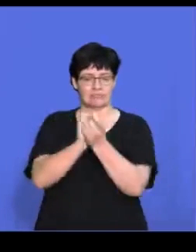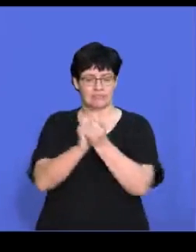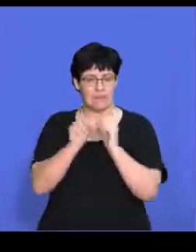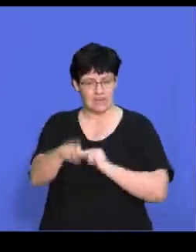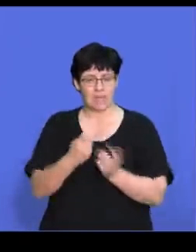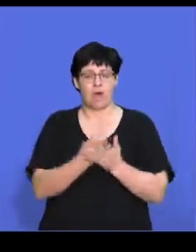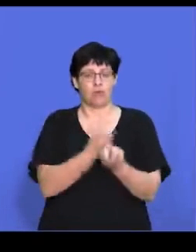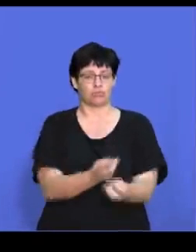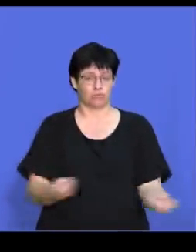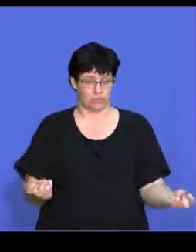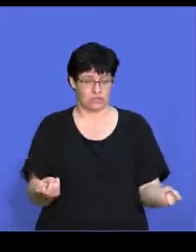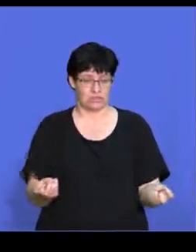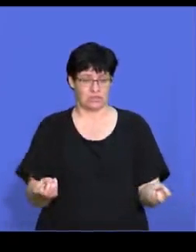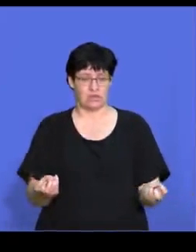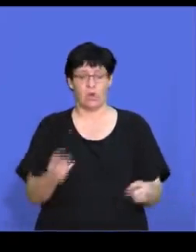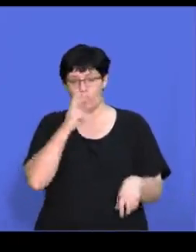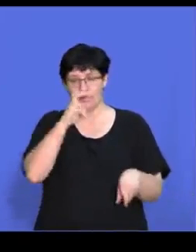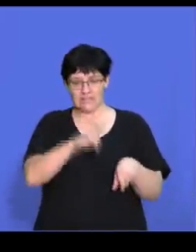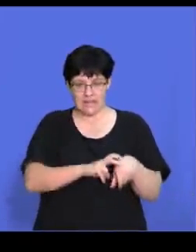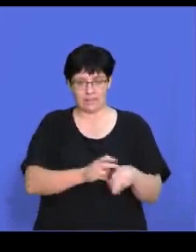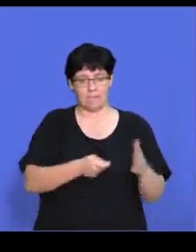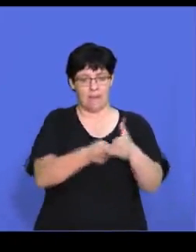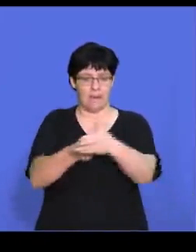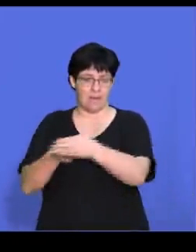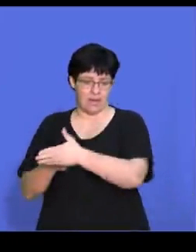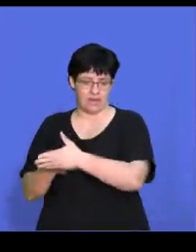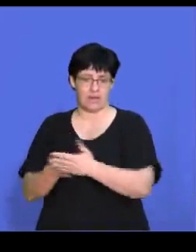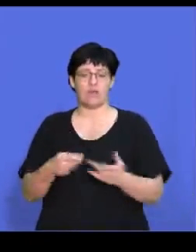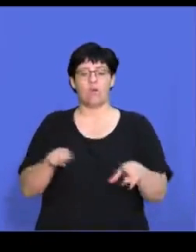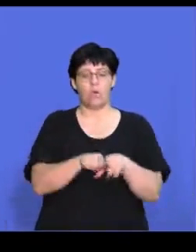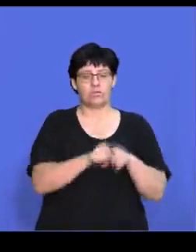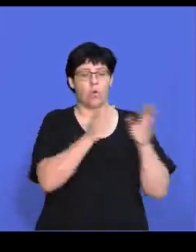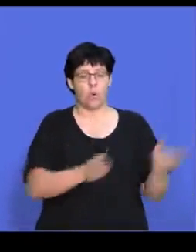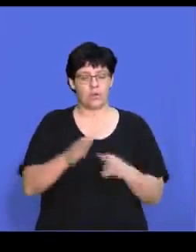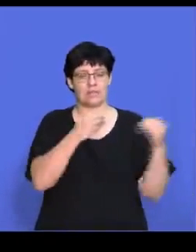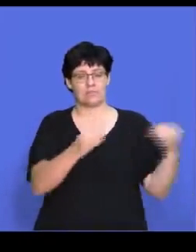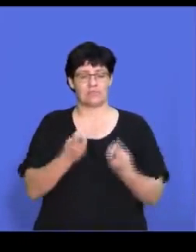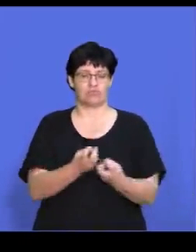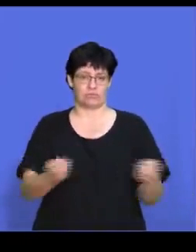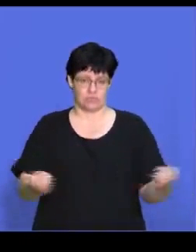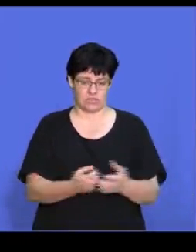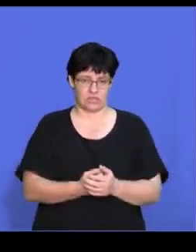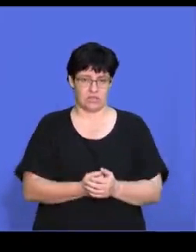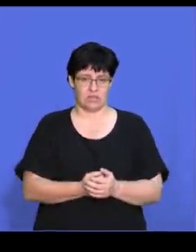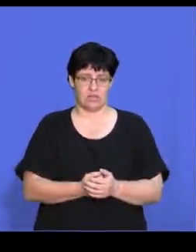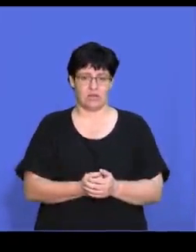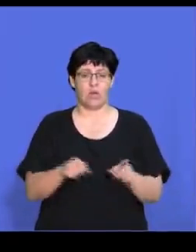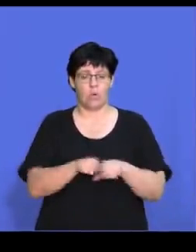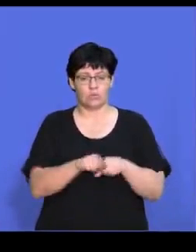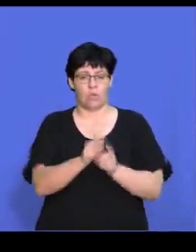need to be procured. We need to organize the business resources and motivate